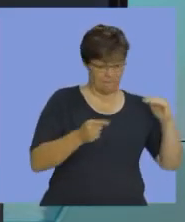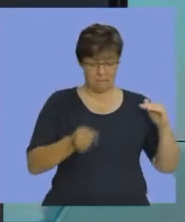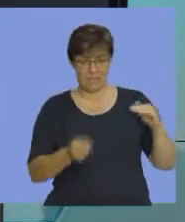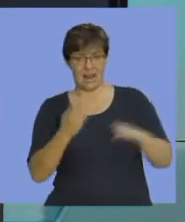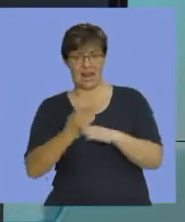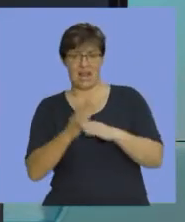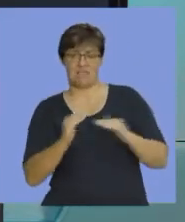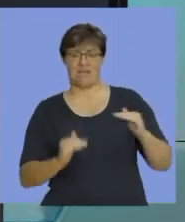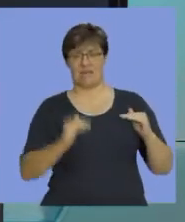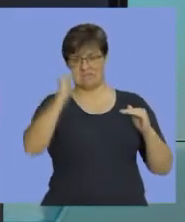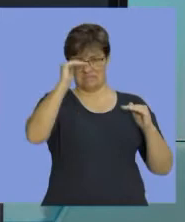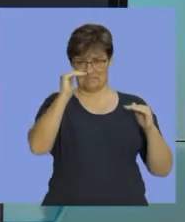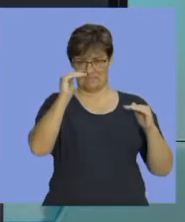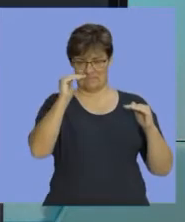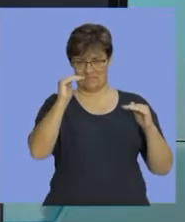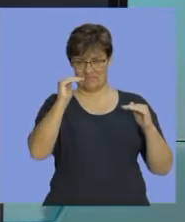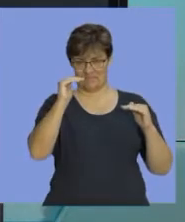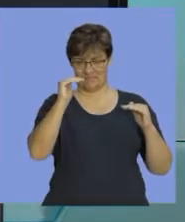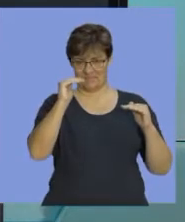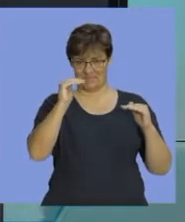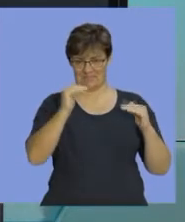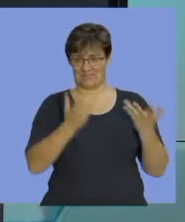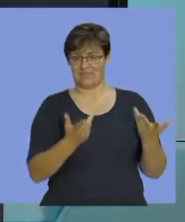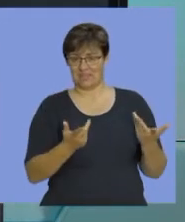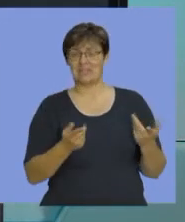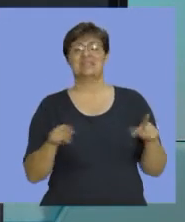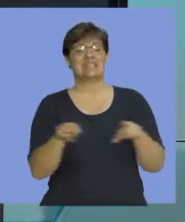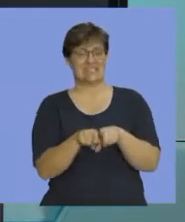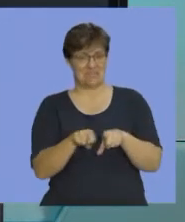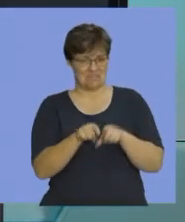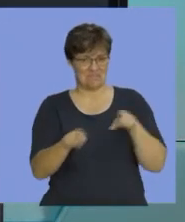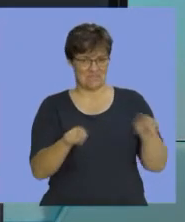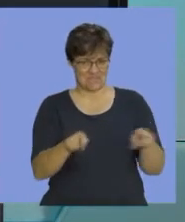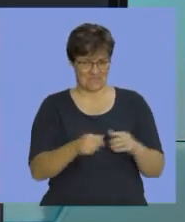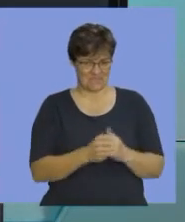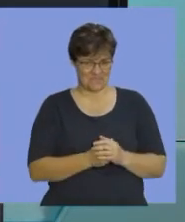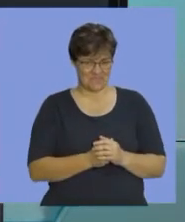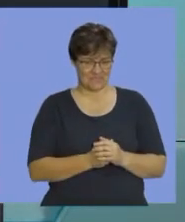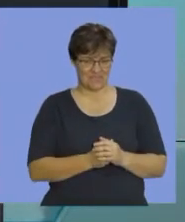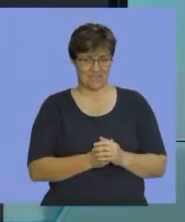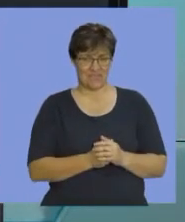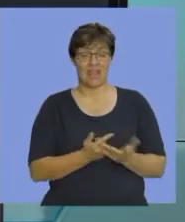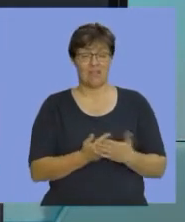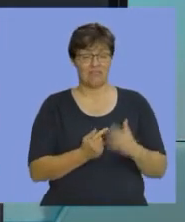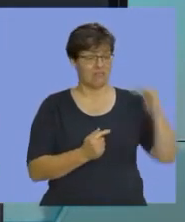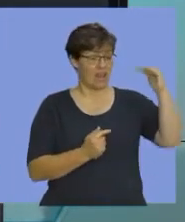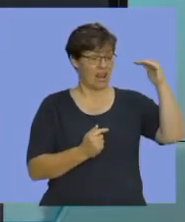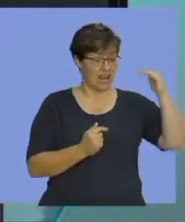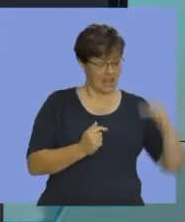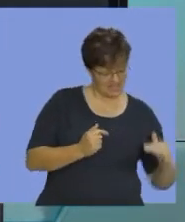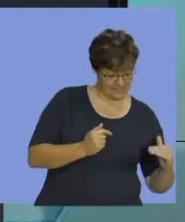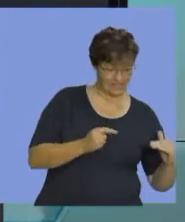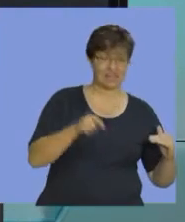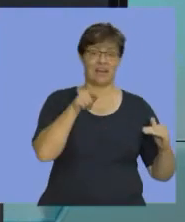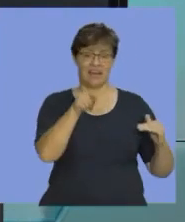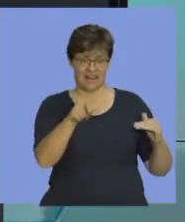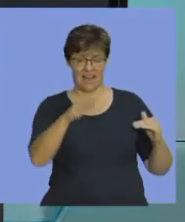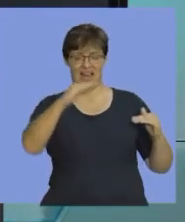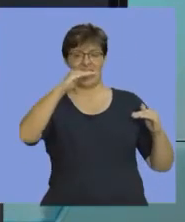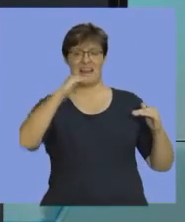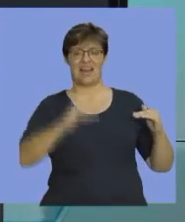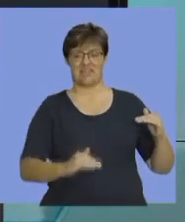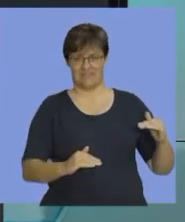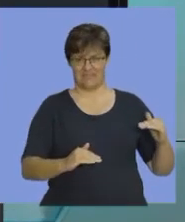words, if you increase your production, the cost of this will increase. If you decrease your production,